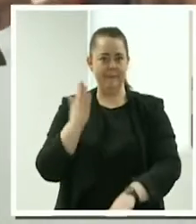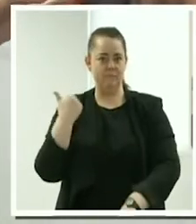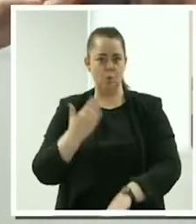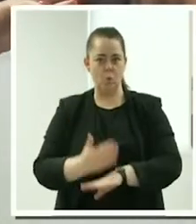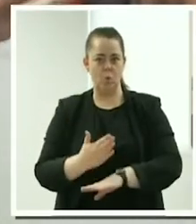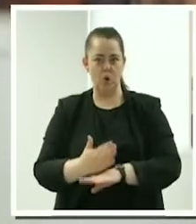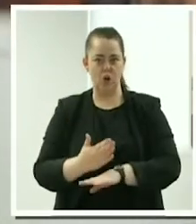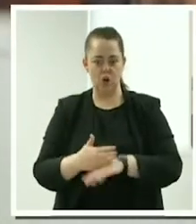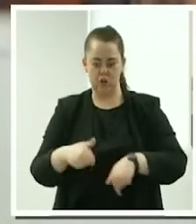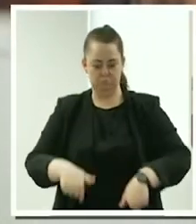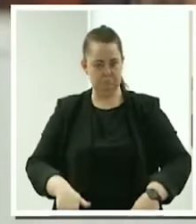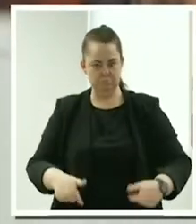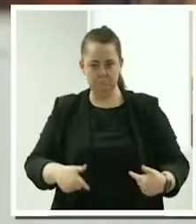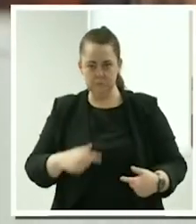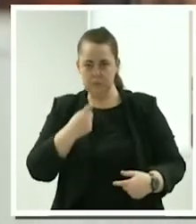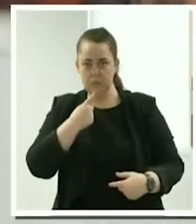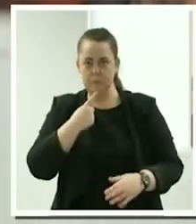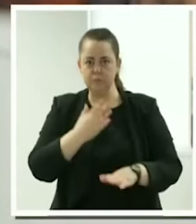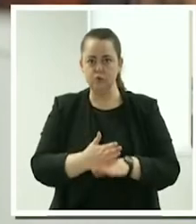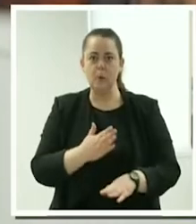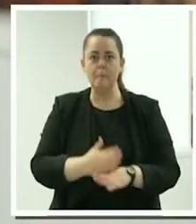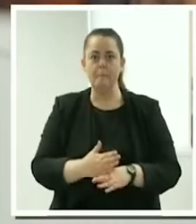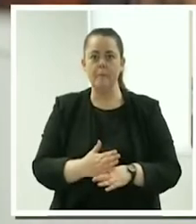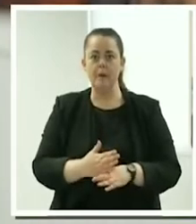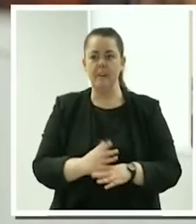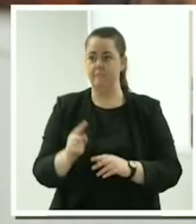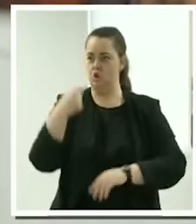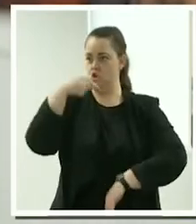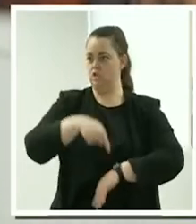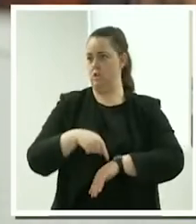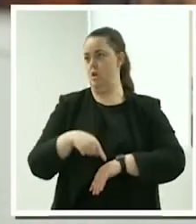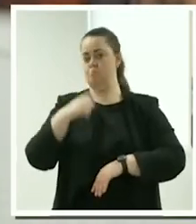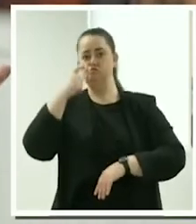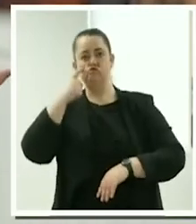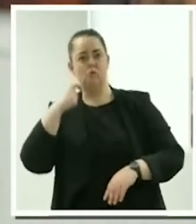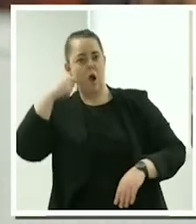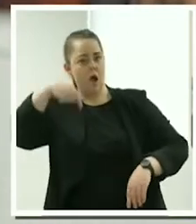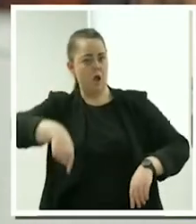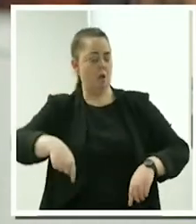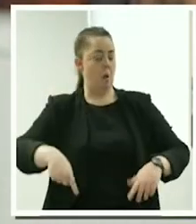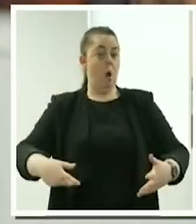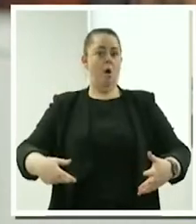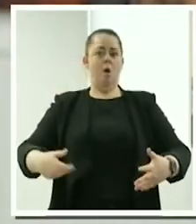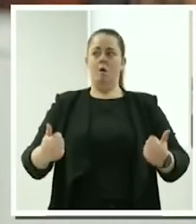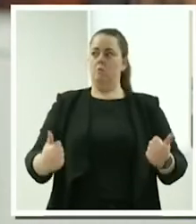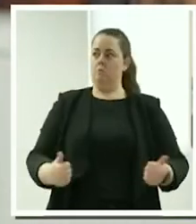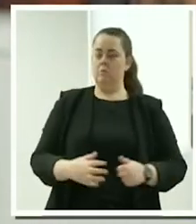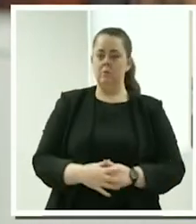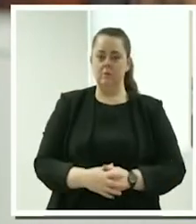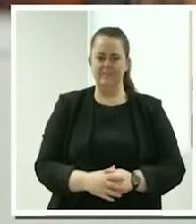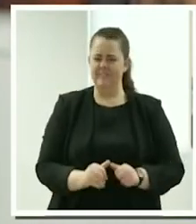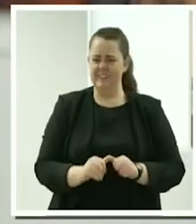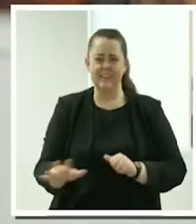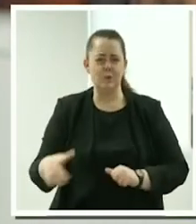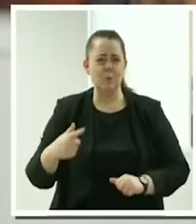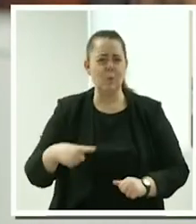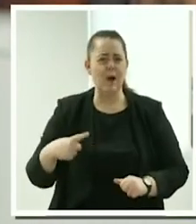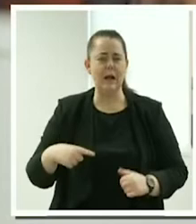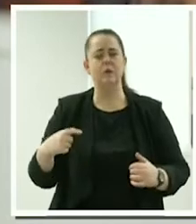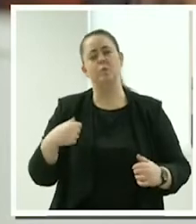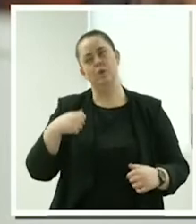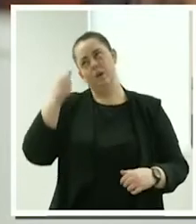in the sector prior to coming on the Mabel platform. And that's fantastic because we all know that there is a huge lack